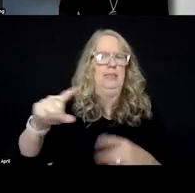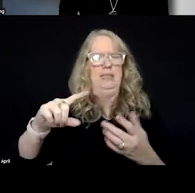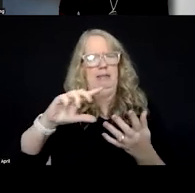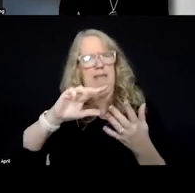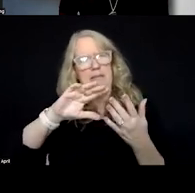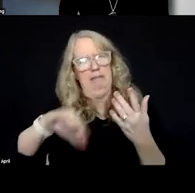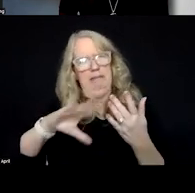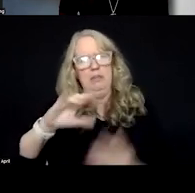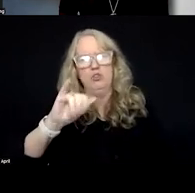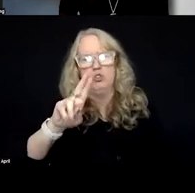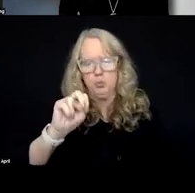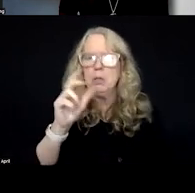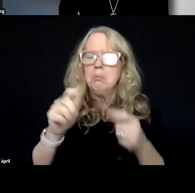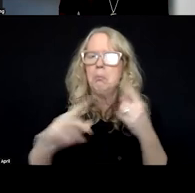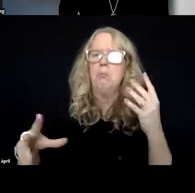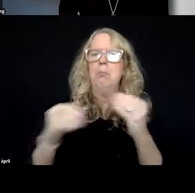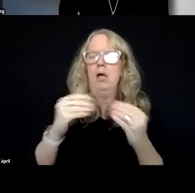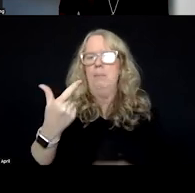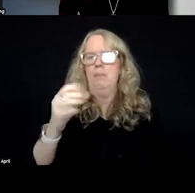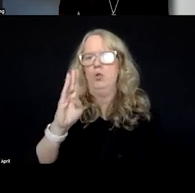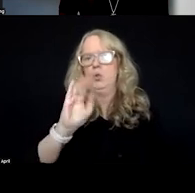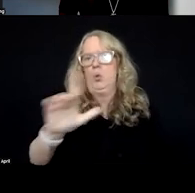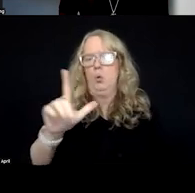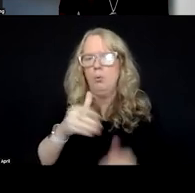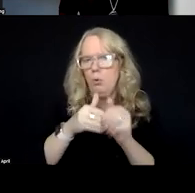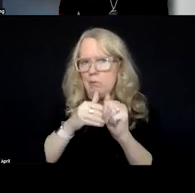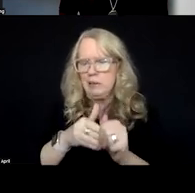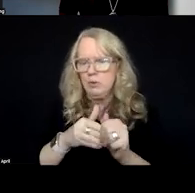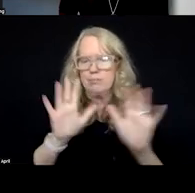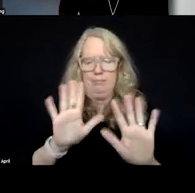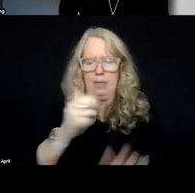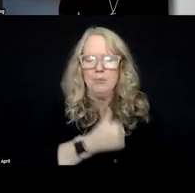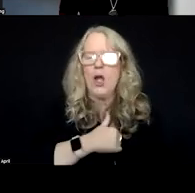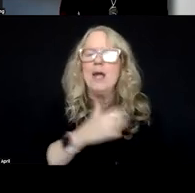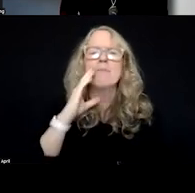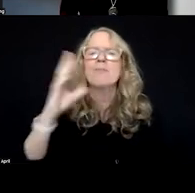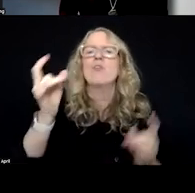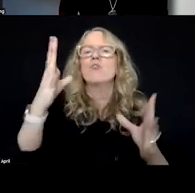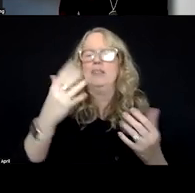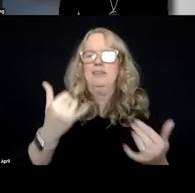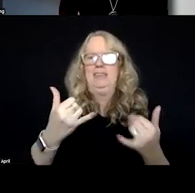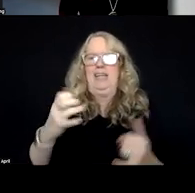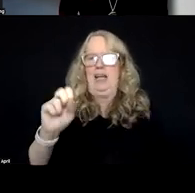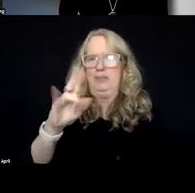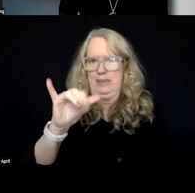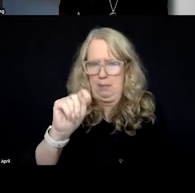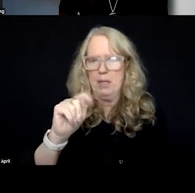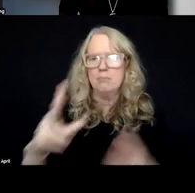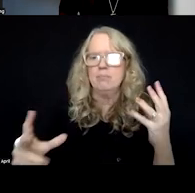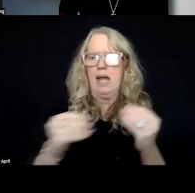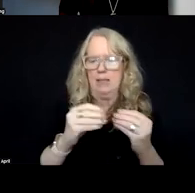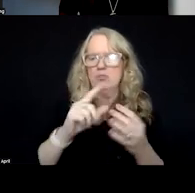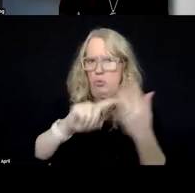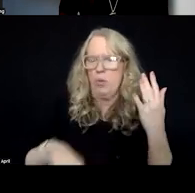you can tack on the global leadership. I'm sorry, the crisis now summit on to those